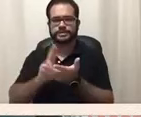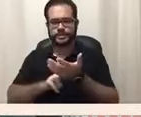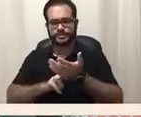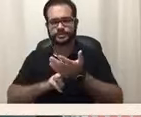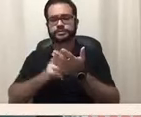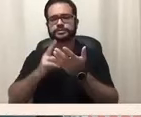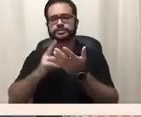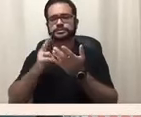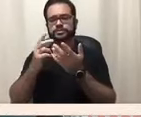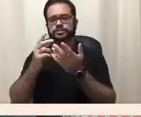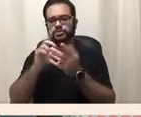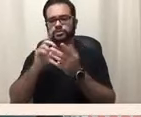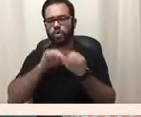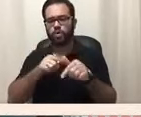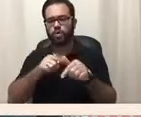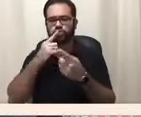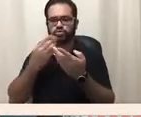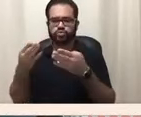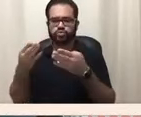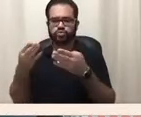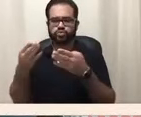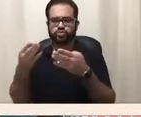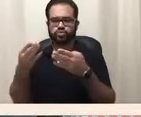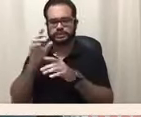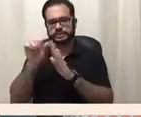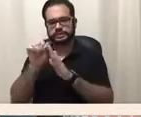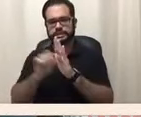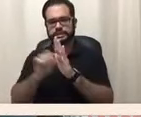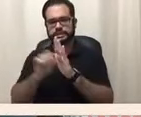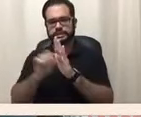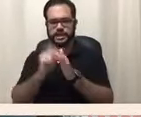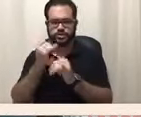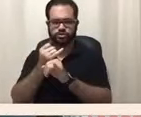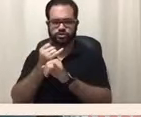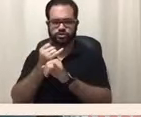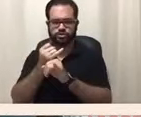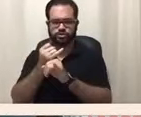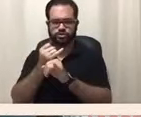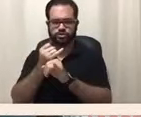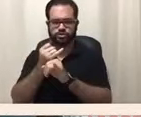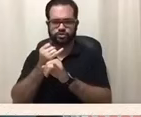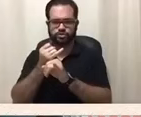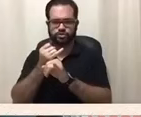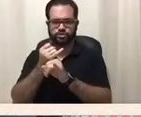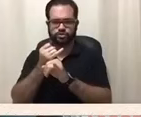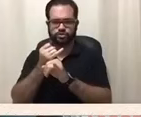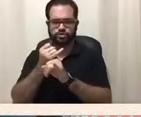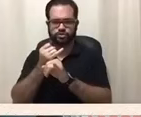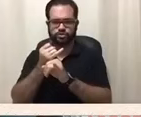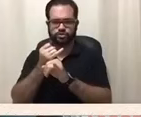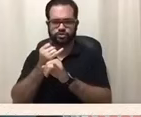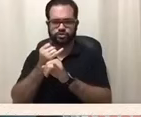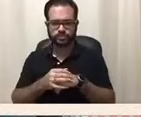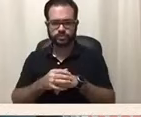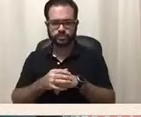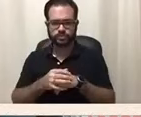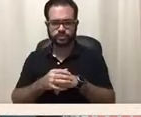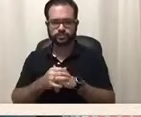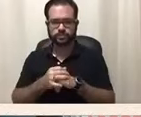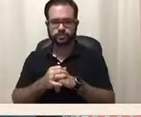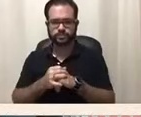and uh in 1976 uh a